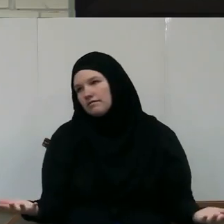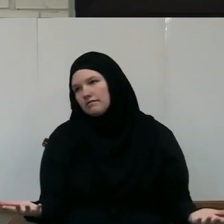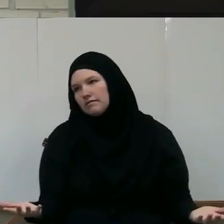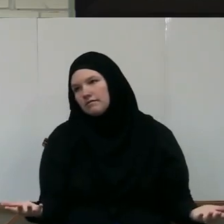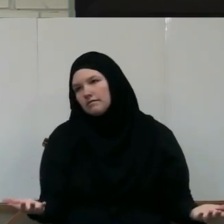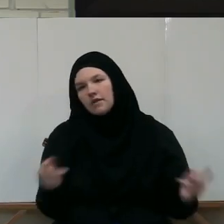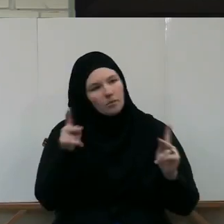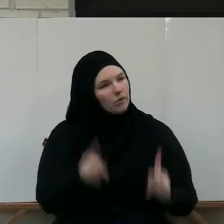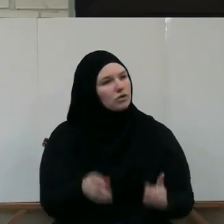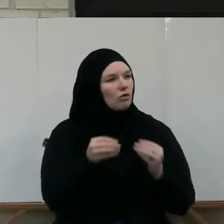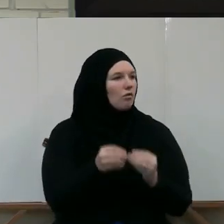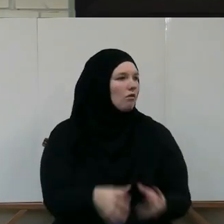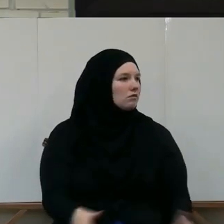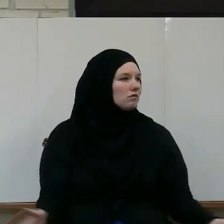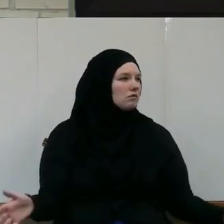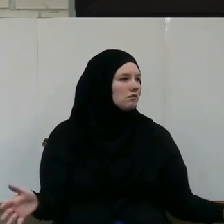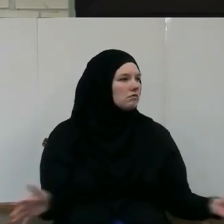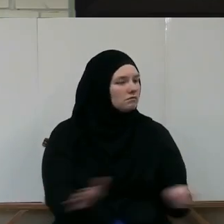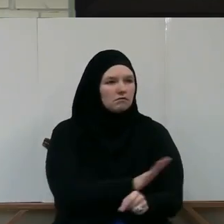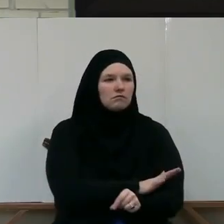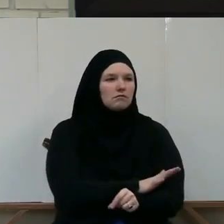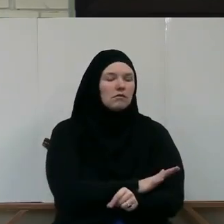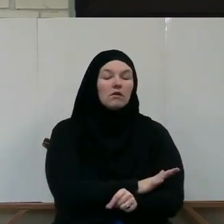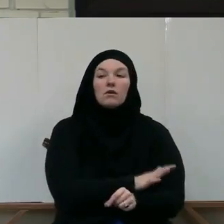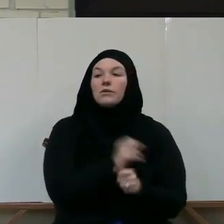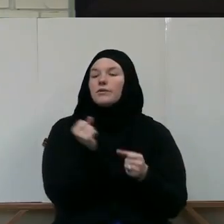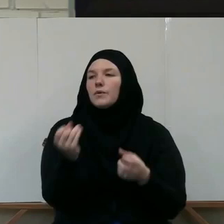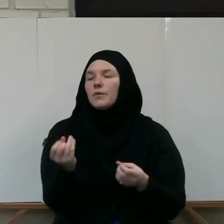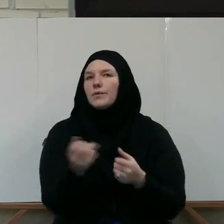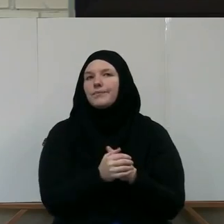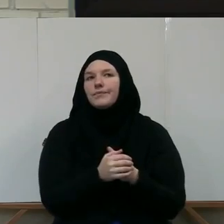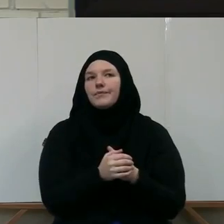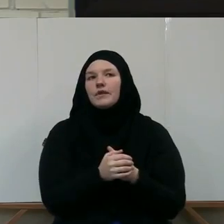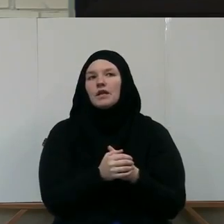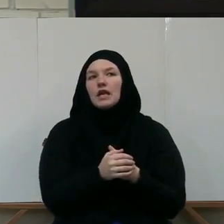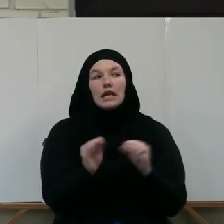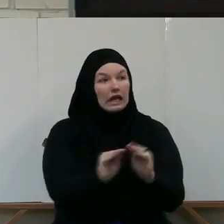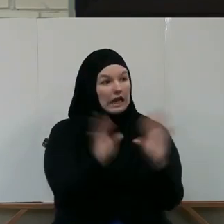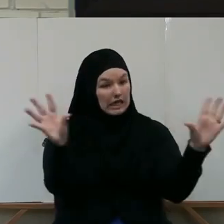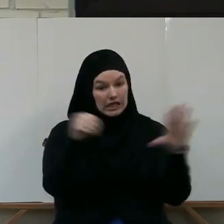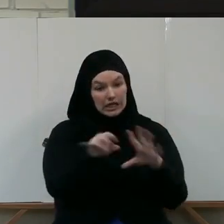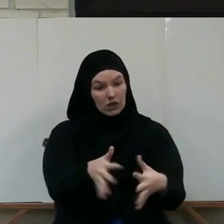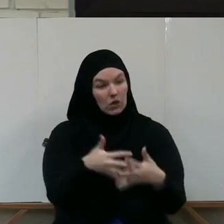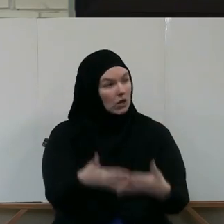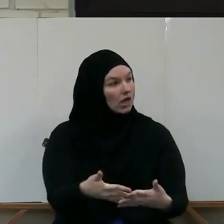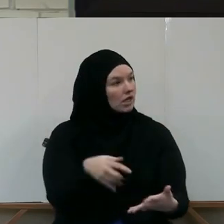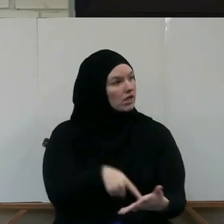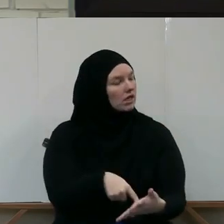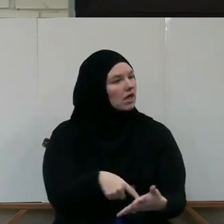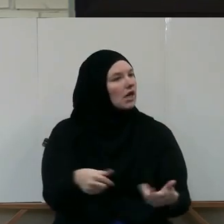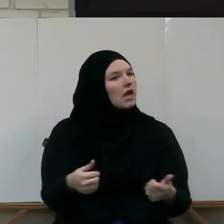khasira khusrana mubina So Clearly in the Quran Everything